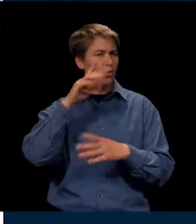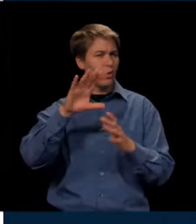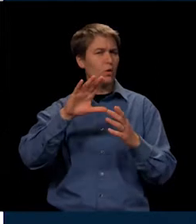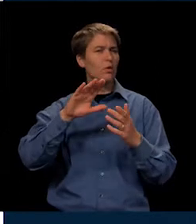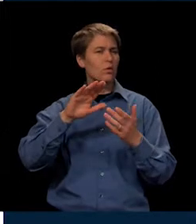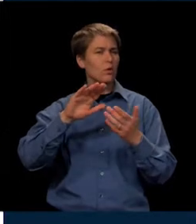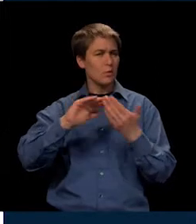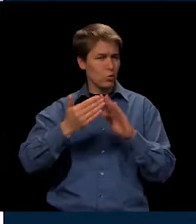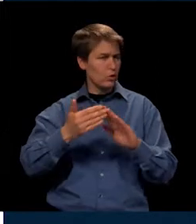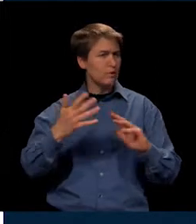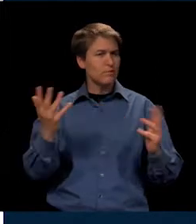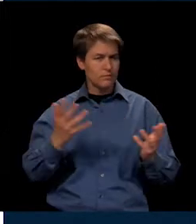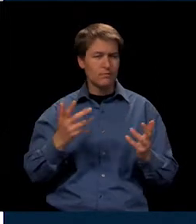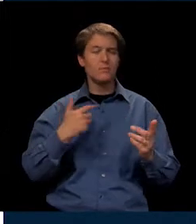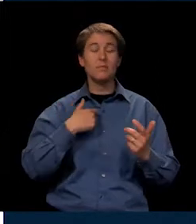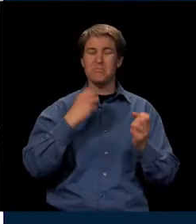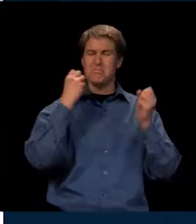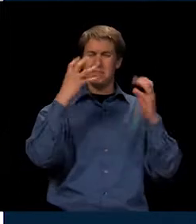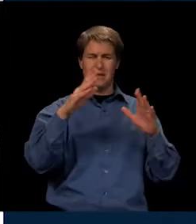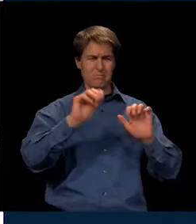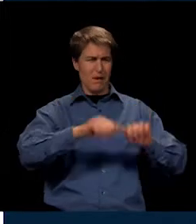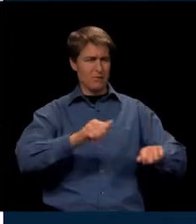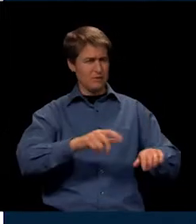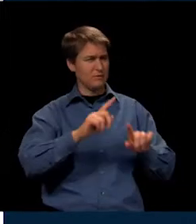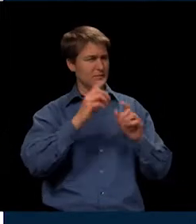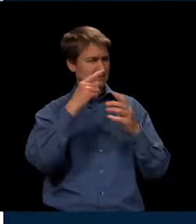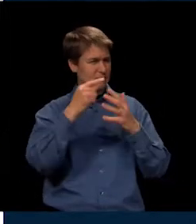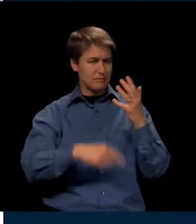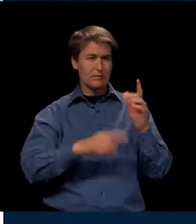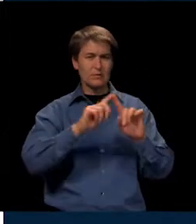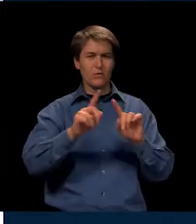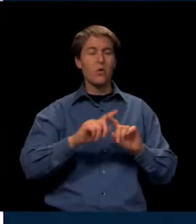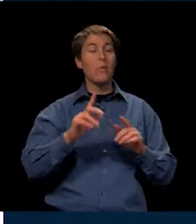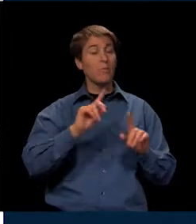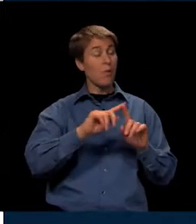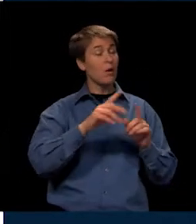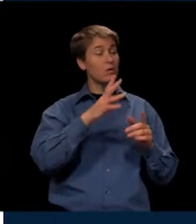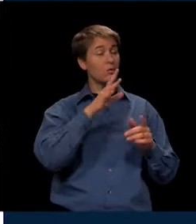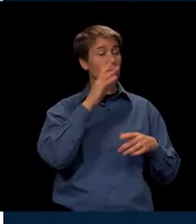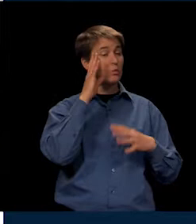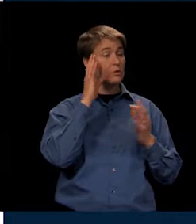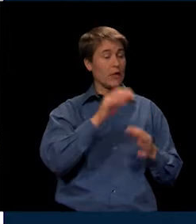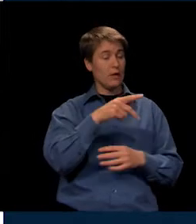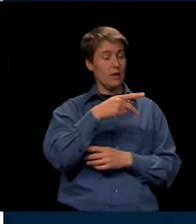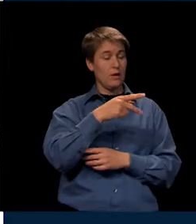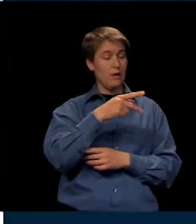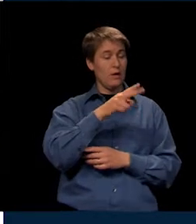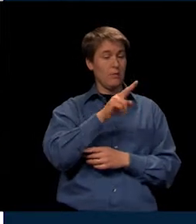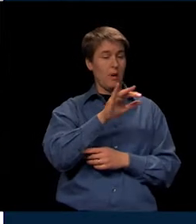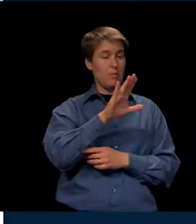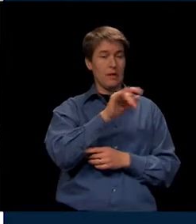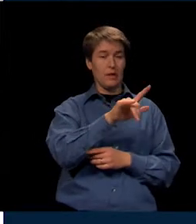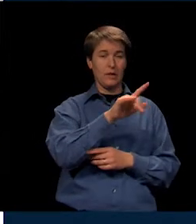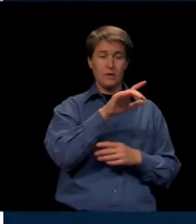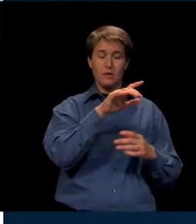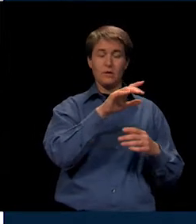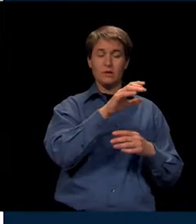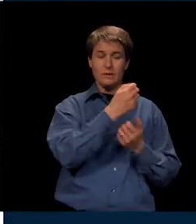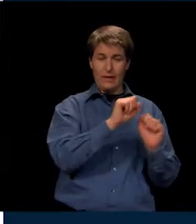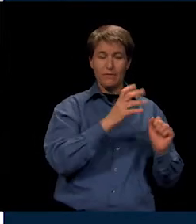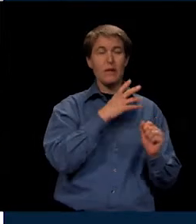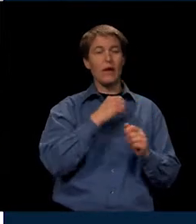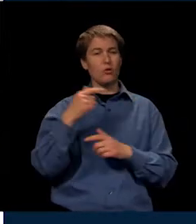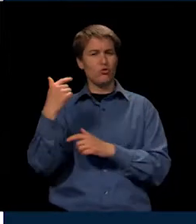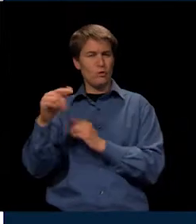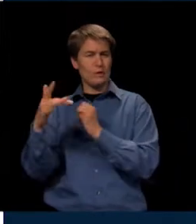lots of possibilities that we could come up with, but we ended up with public safety and green technology, feeling that it would fill a hole